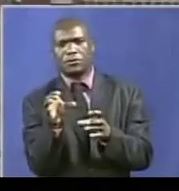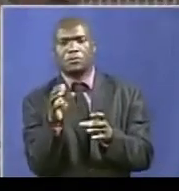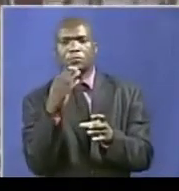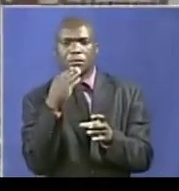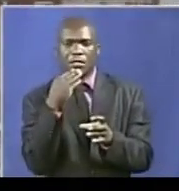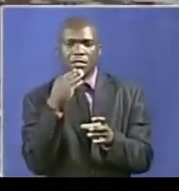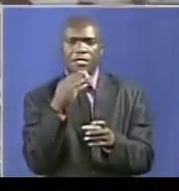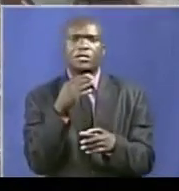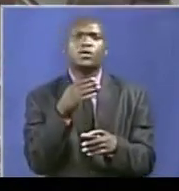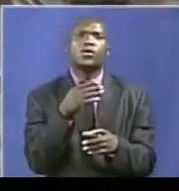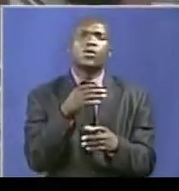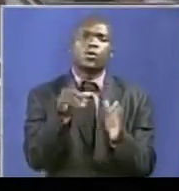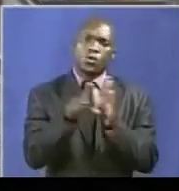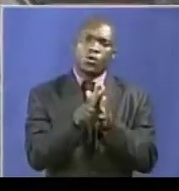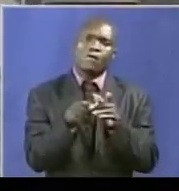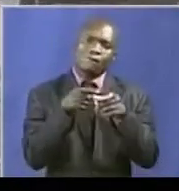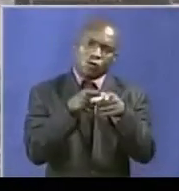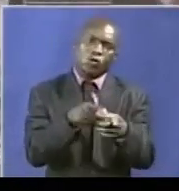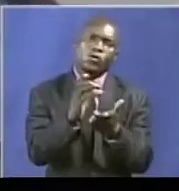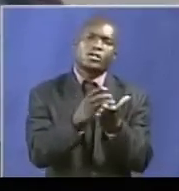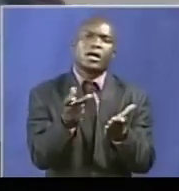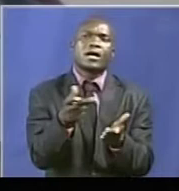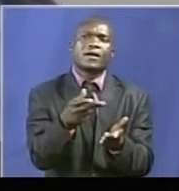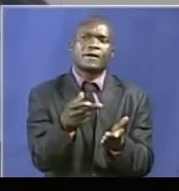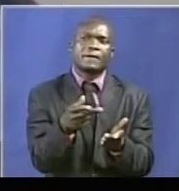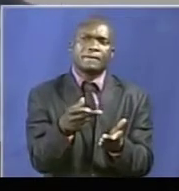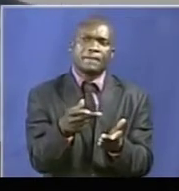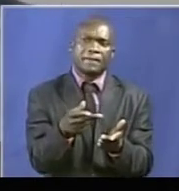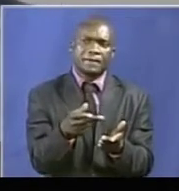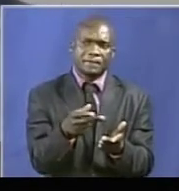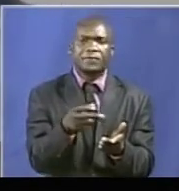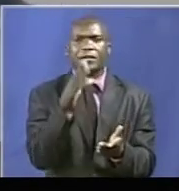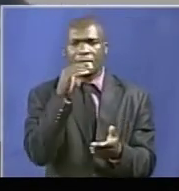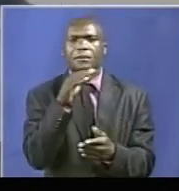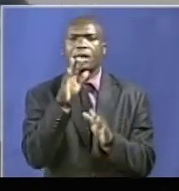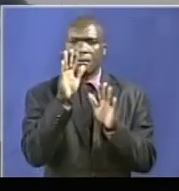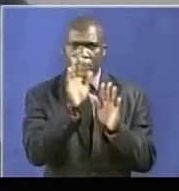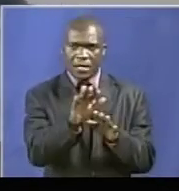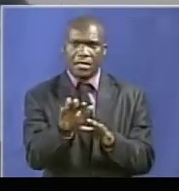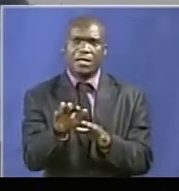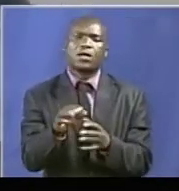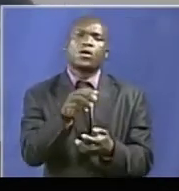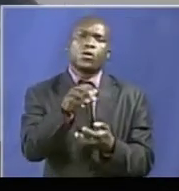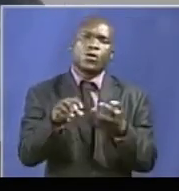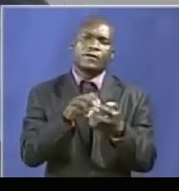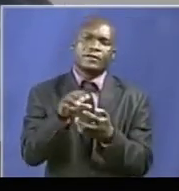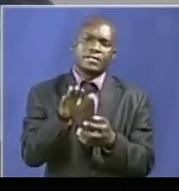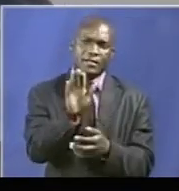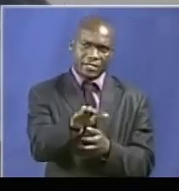overrides in other provisions in the constitution. There has been some confusion whether